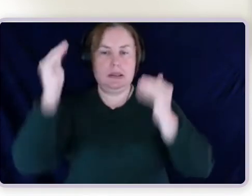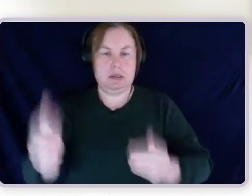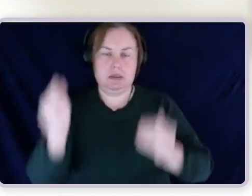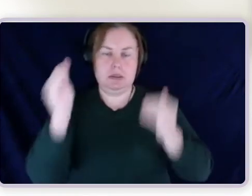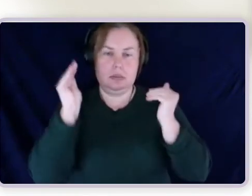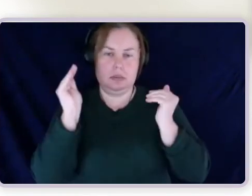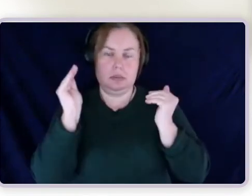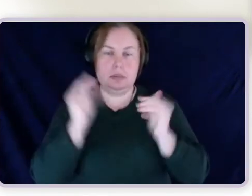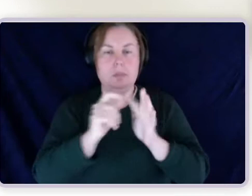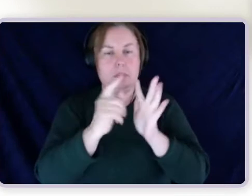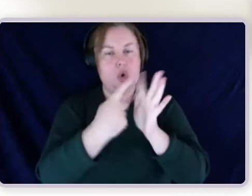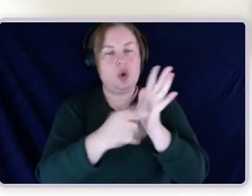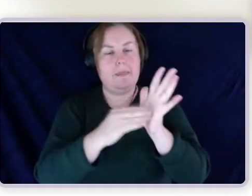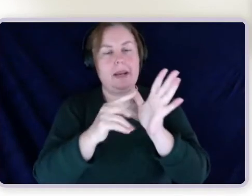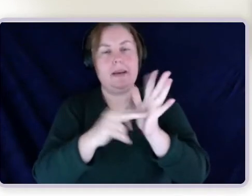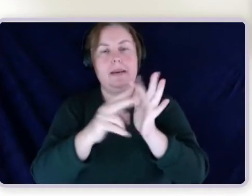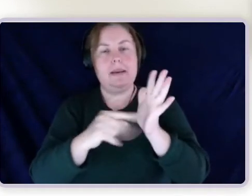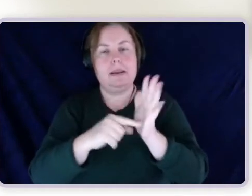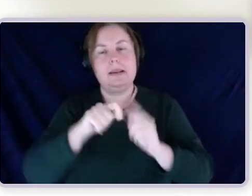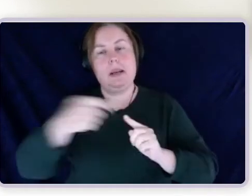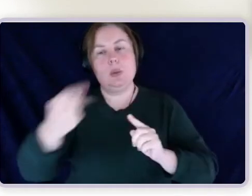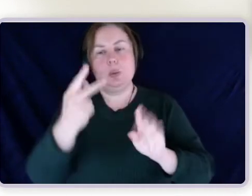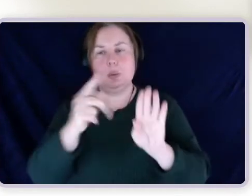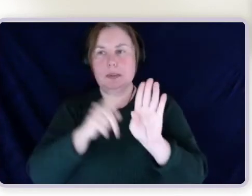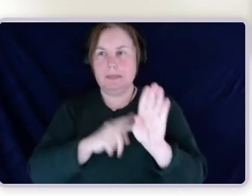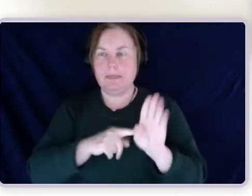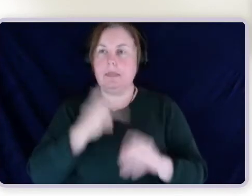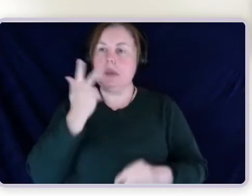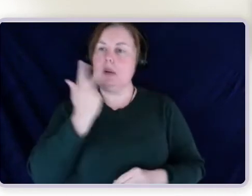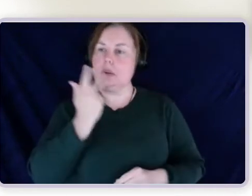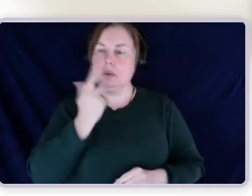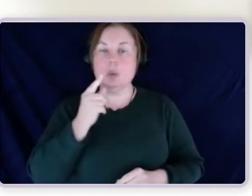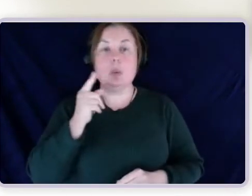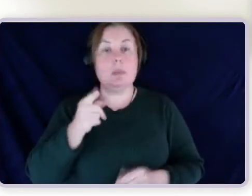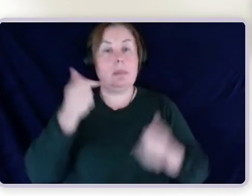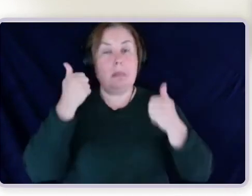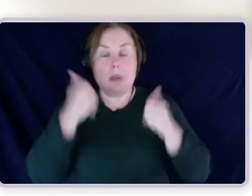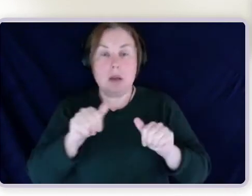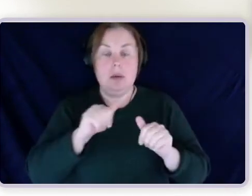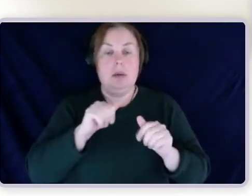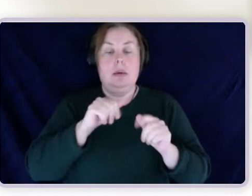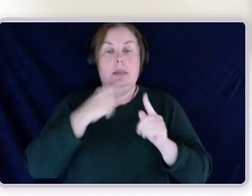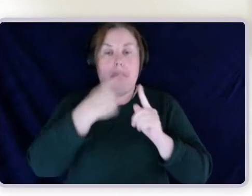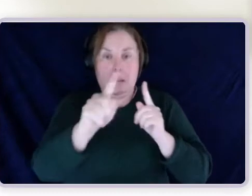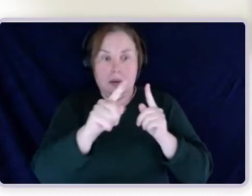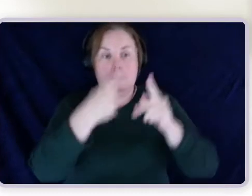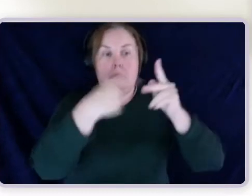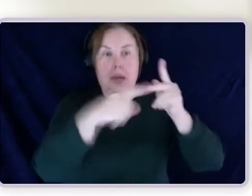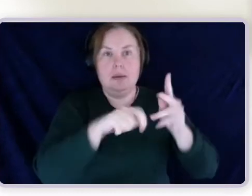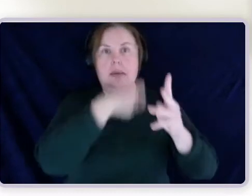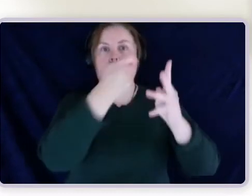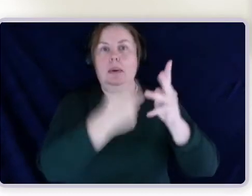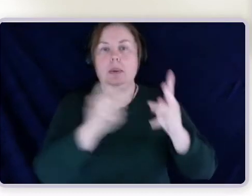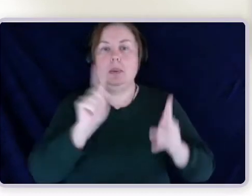If you manage to get past that point in the DSP eligibility, you then need to have 20